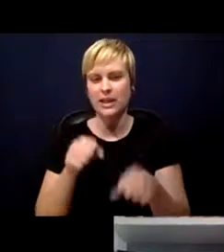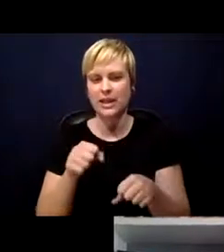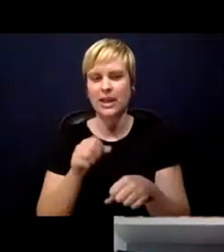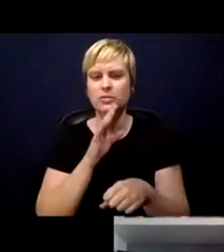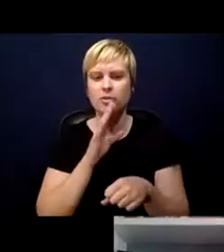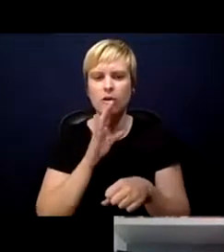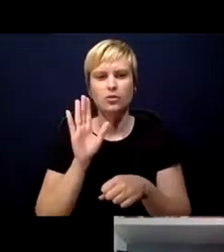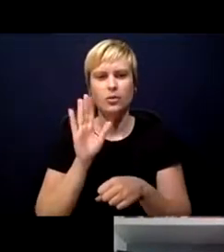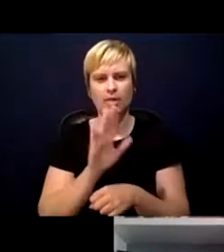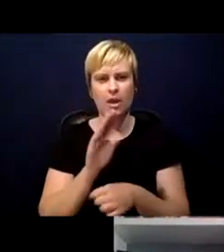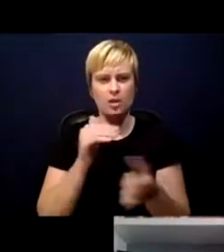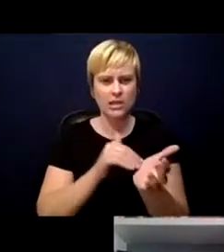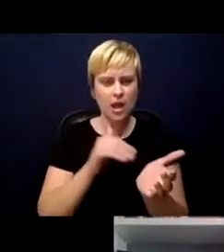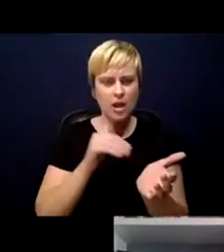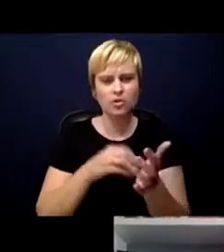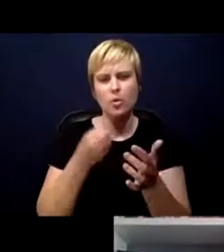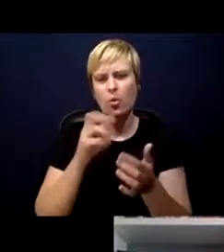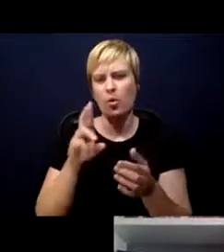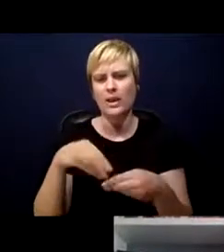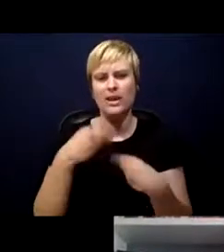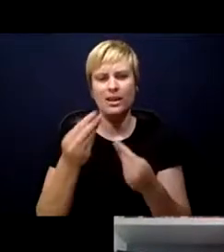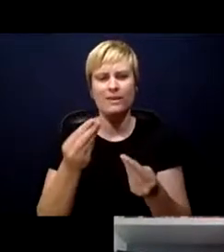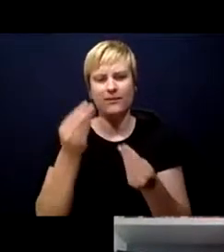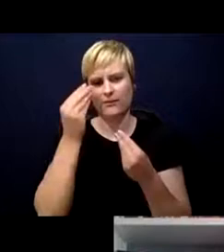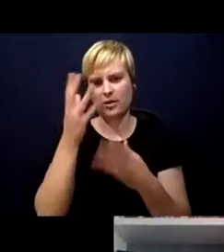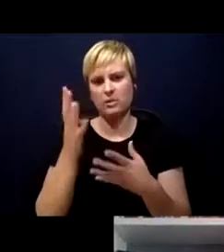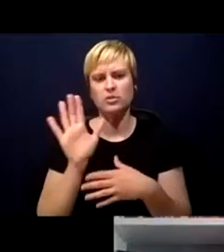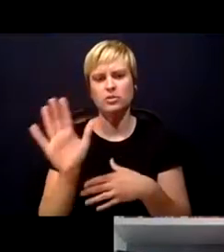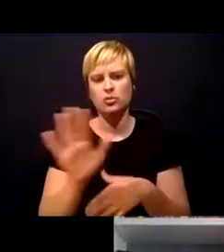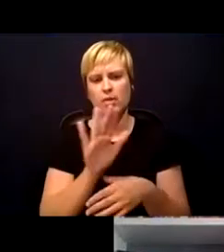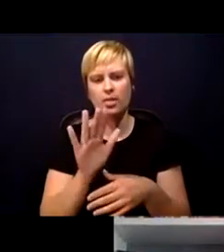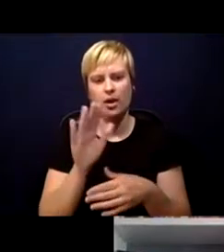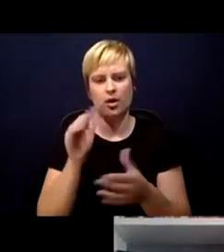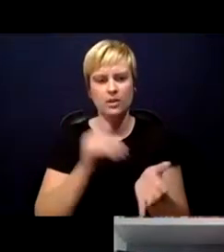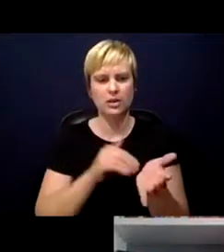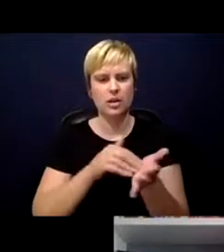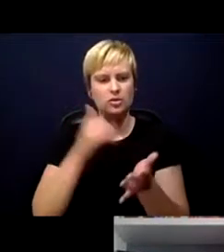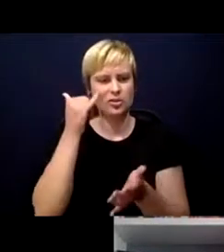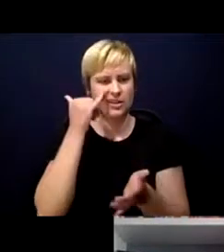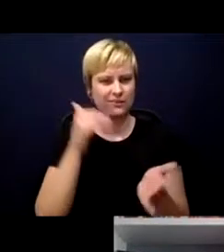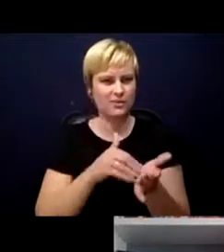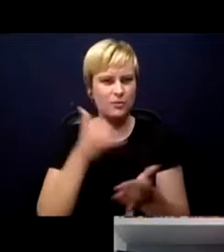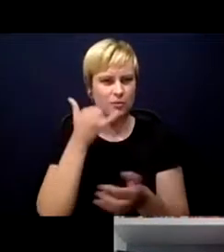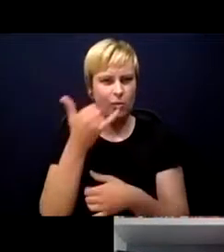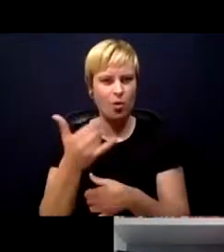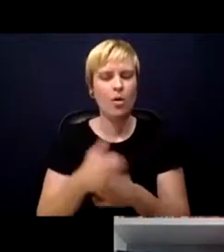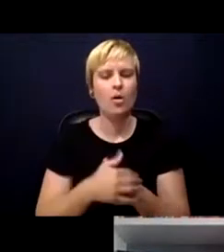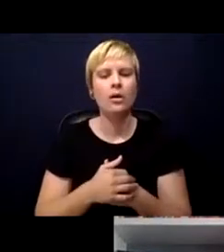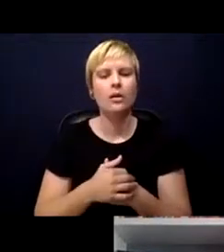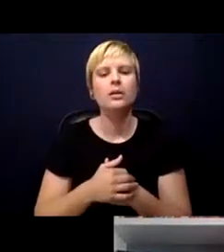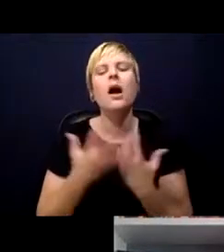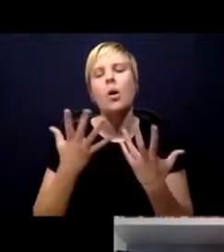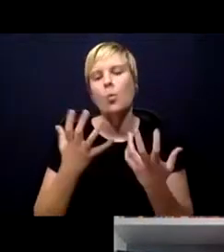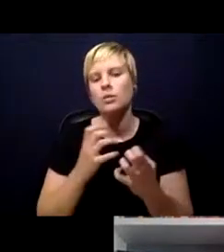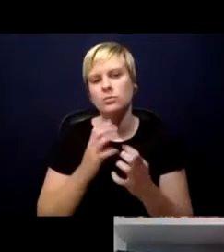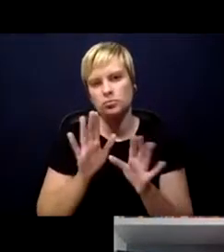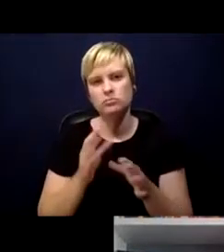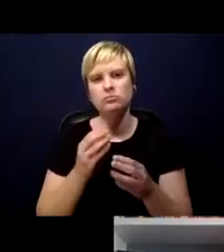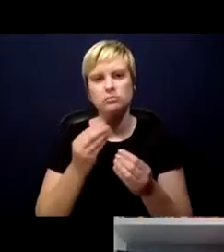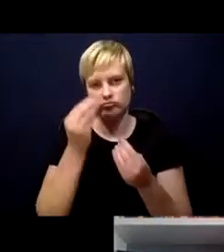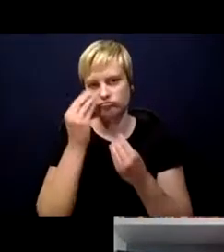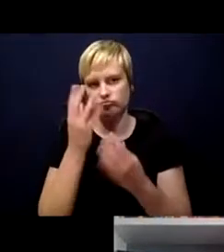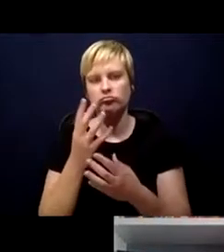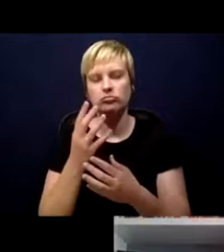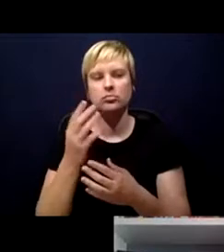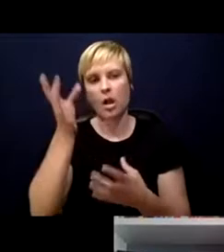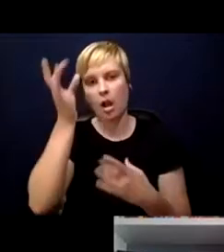or give information to their doctor if the doctor calls. I just want to again reassure everyone that contact